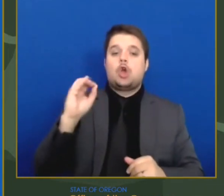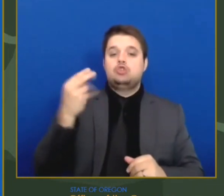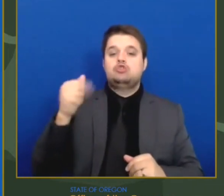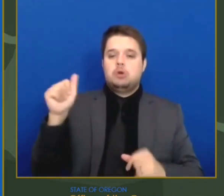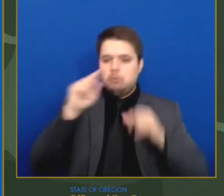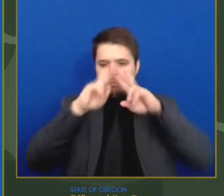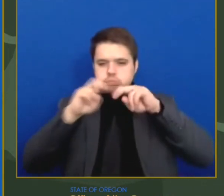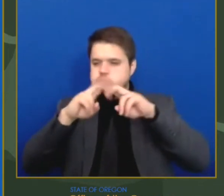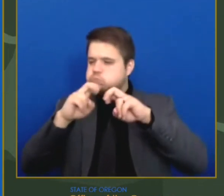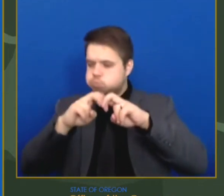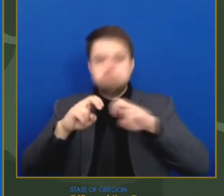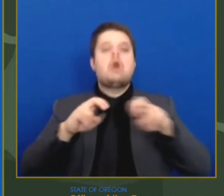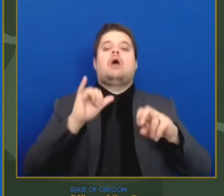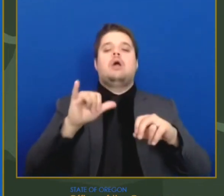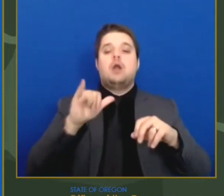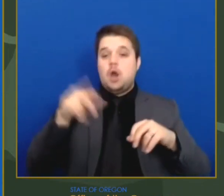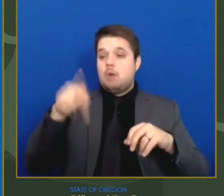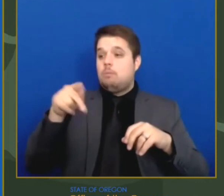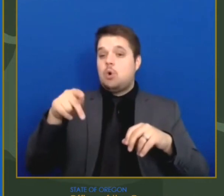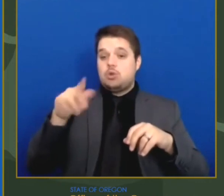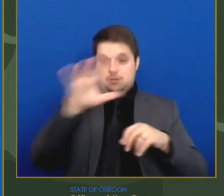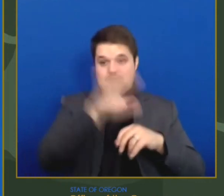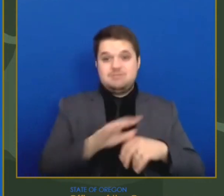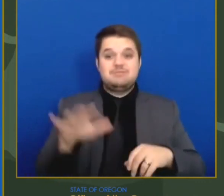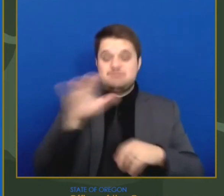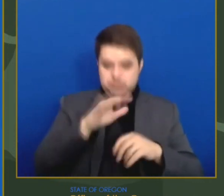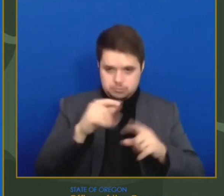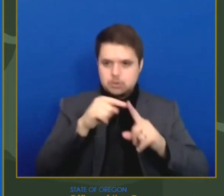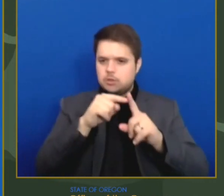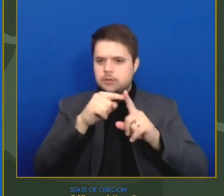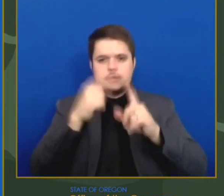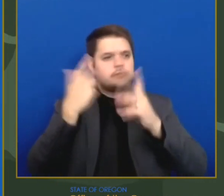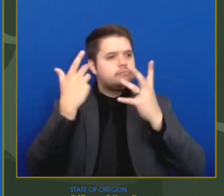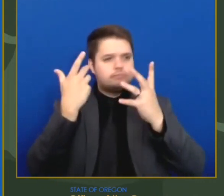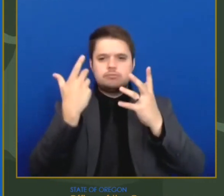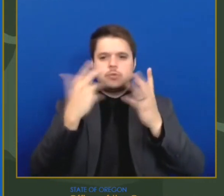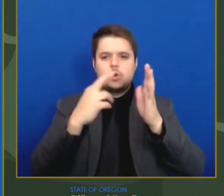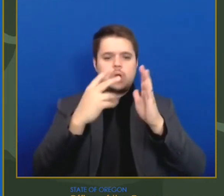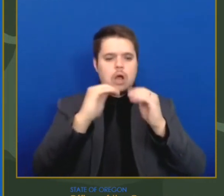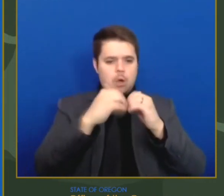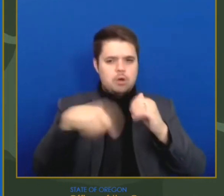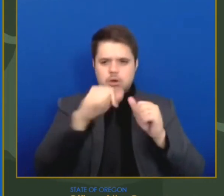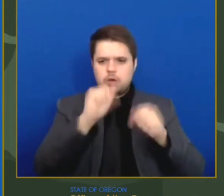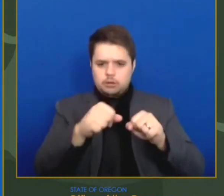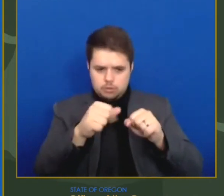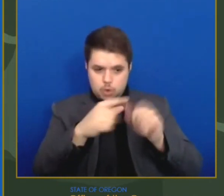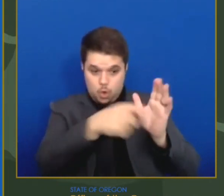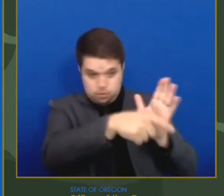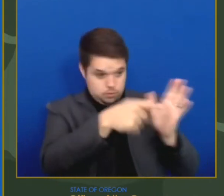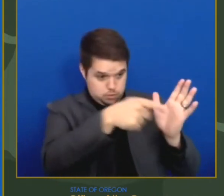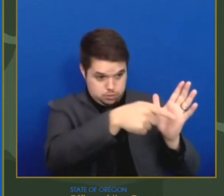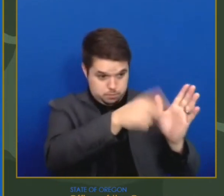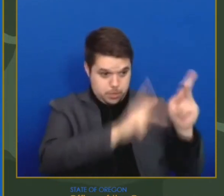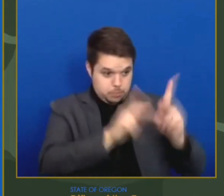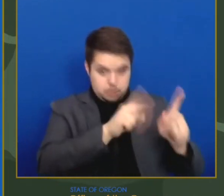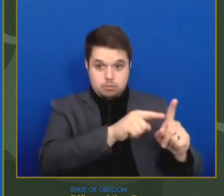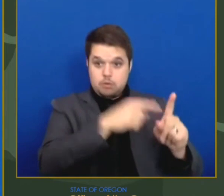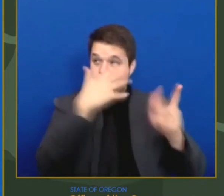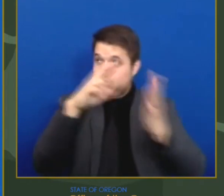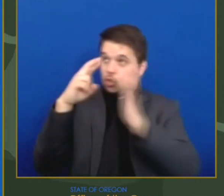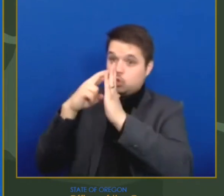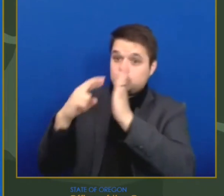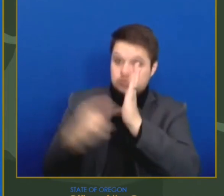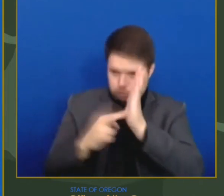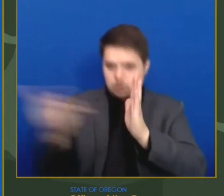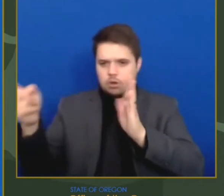We then send an email or text to those individuals to alert them that they will be receiving an email from All for Oregon with an invitation